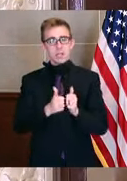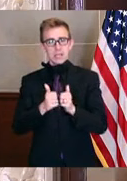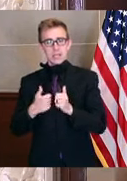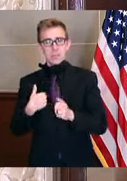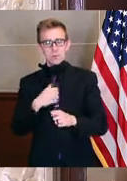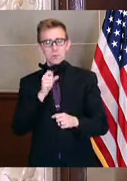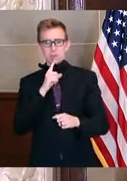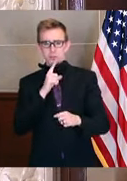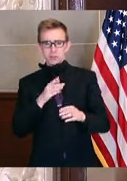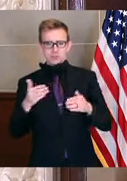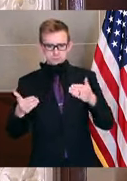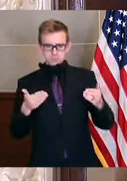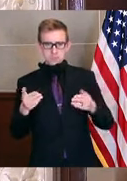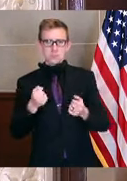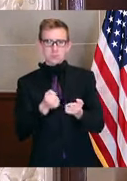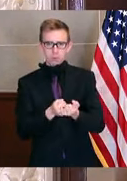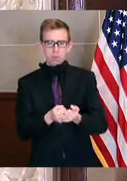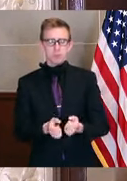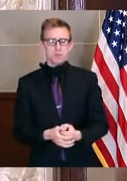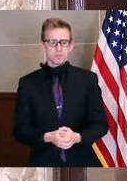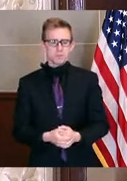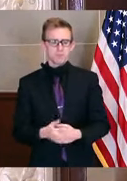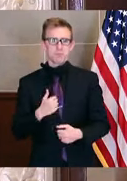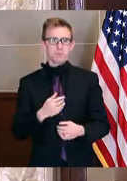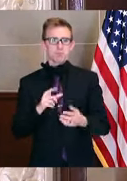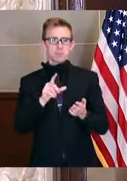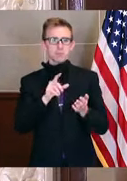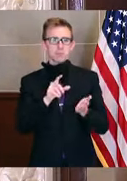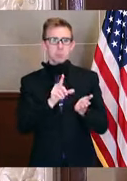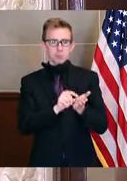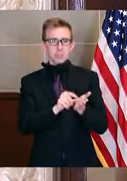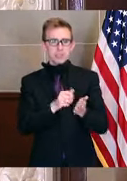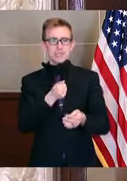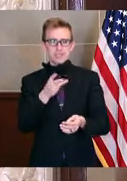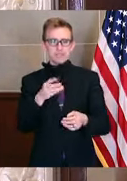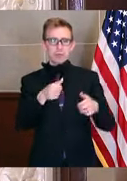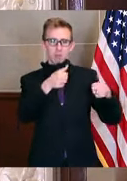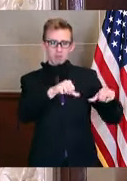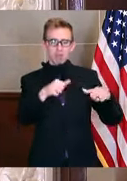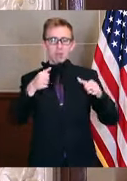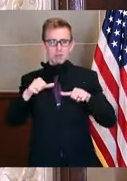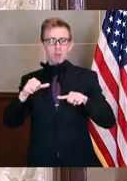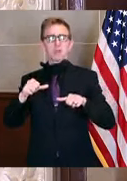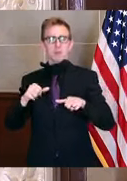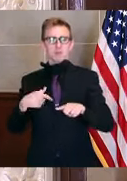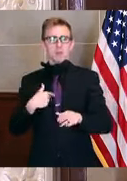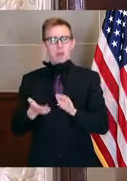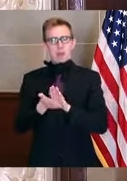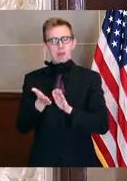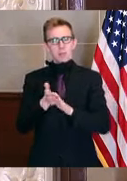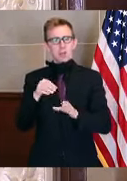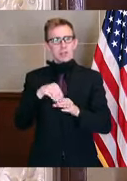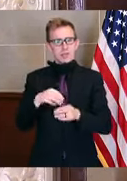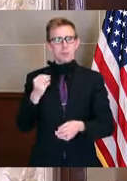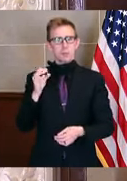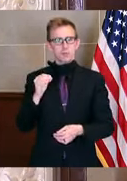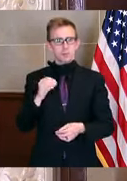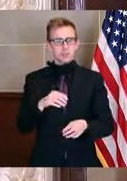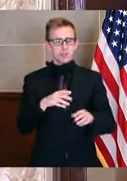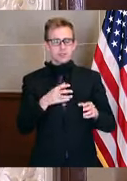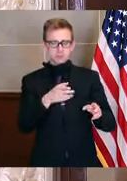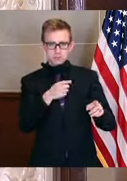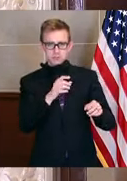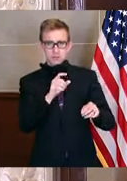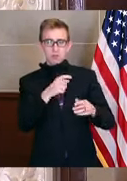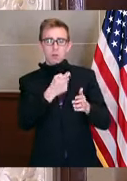-time basis. I've issued several bulletins during this time asking our insurance carriers operating within Missouri to waive cost sharing